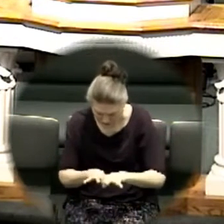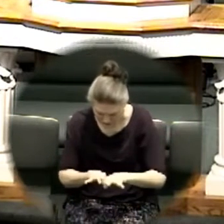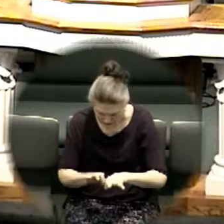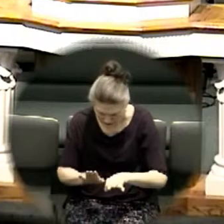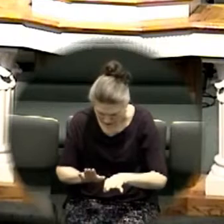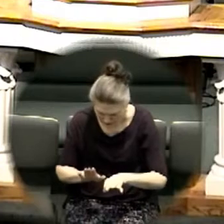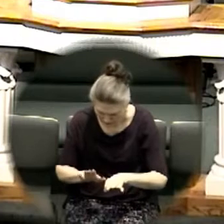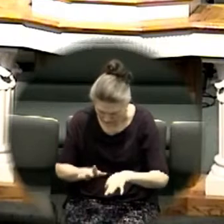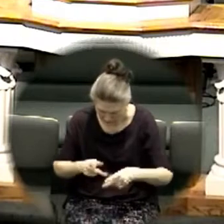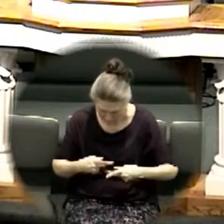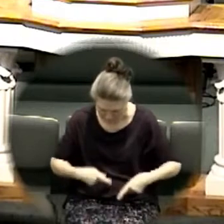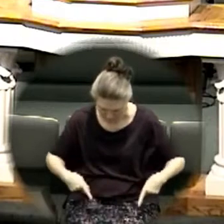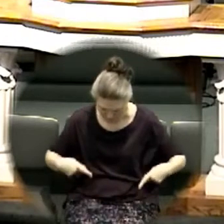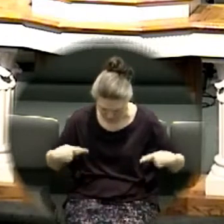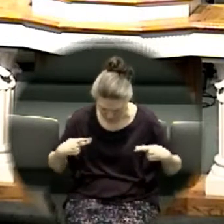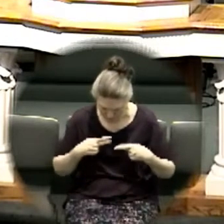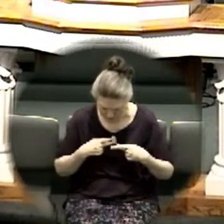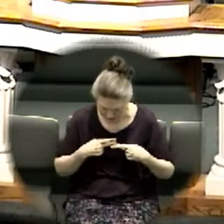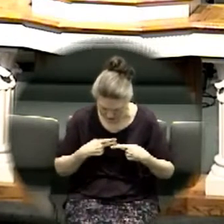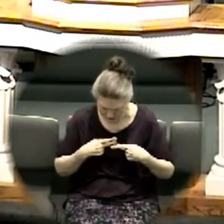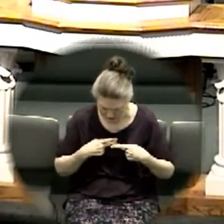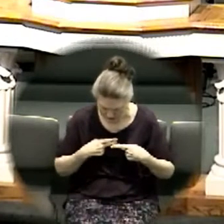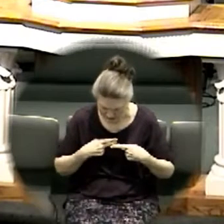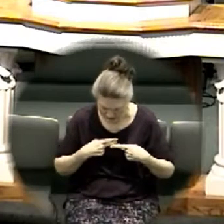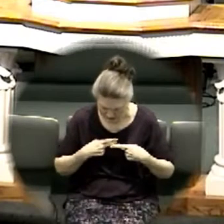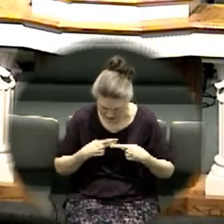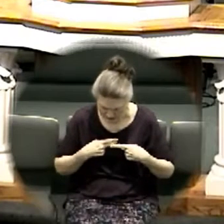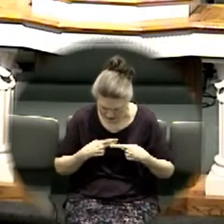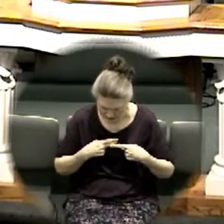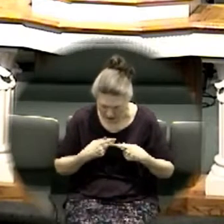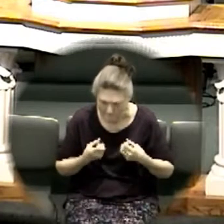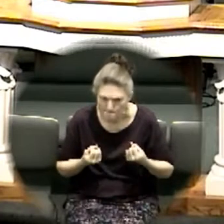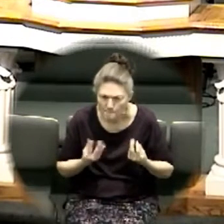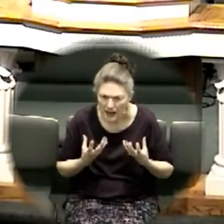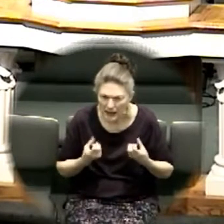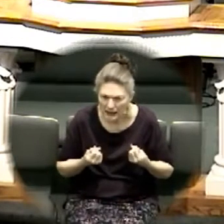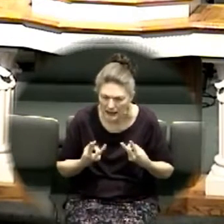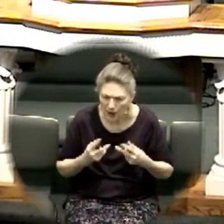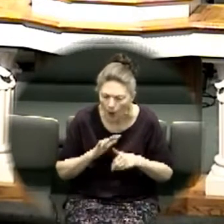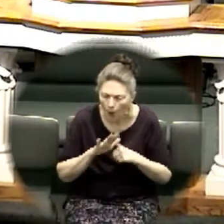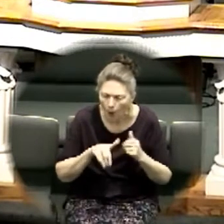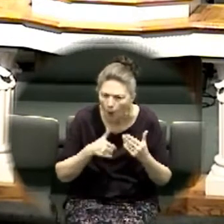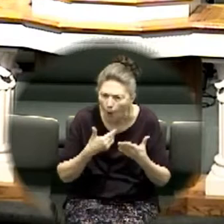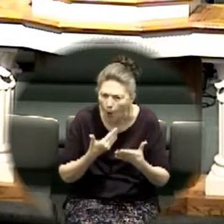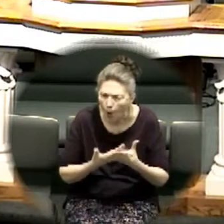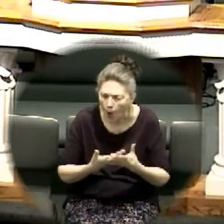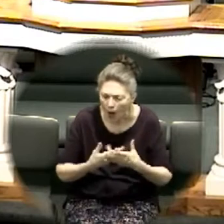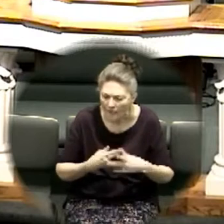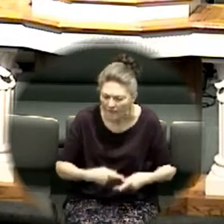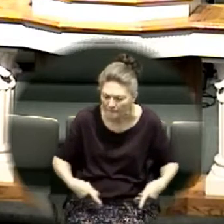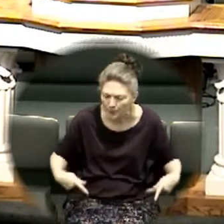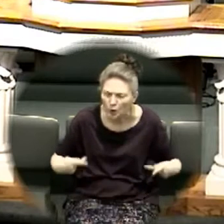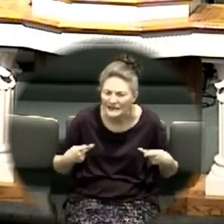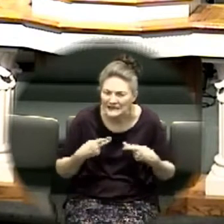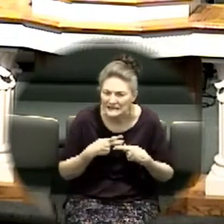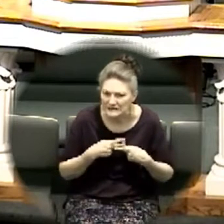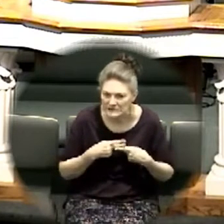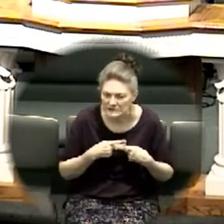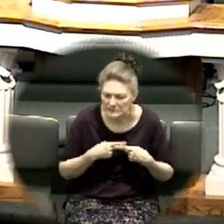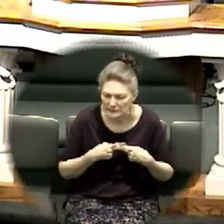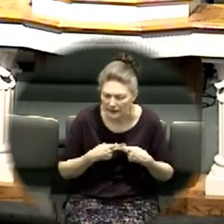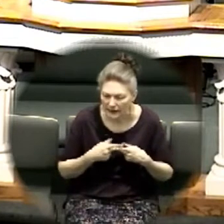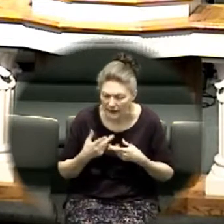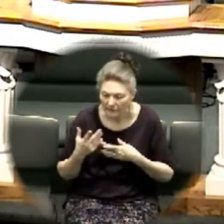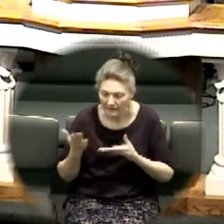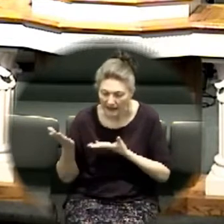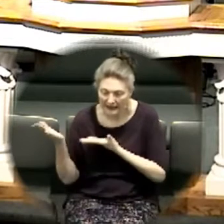notice it doesn't say the first one says the priests multiple that bear the ark when their soul of